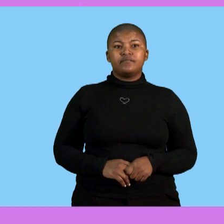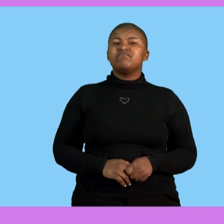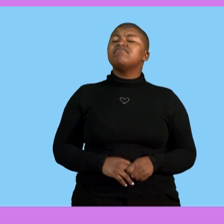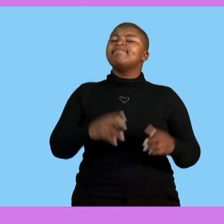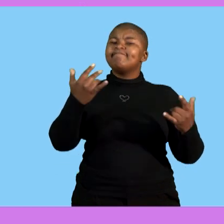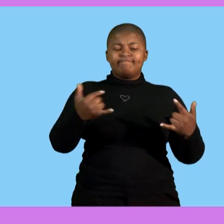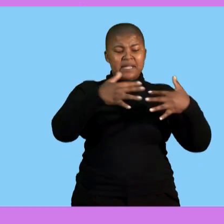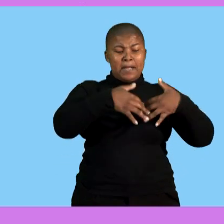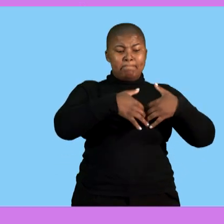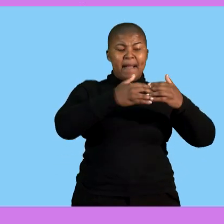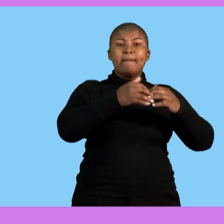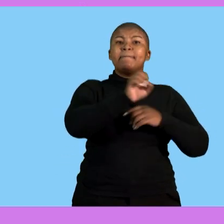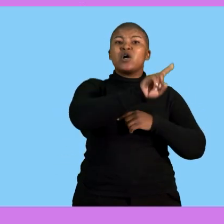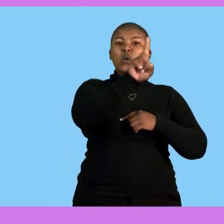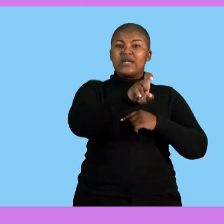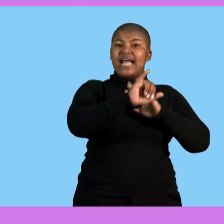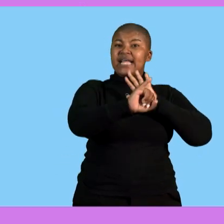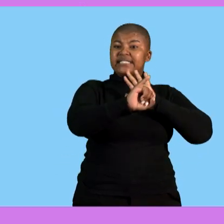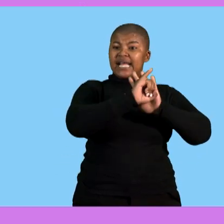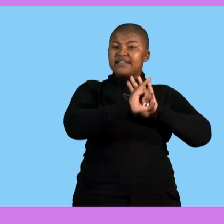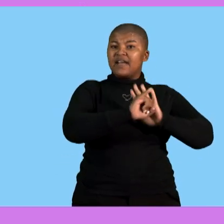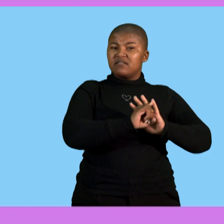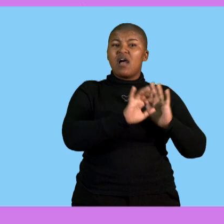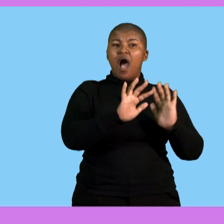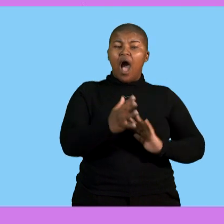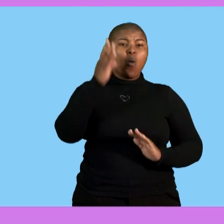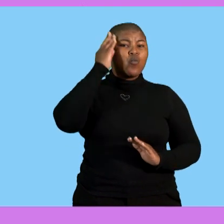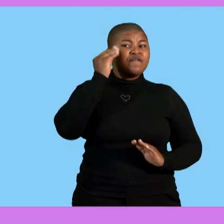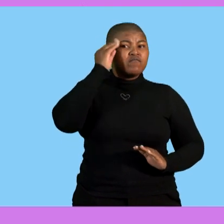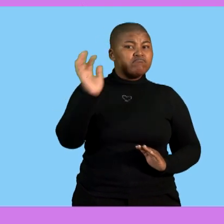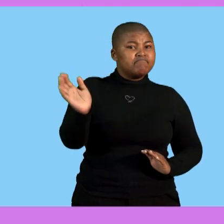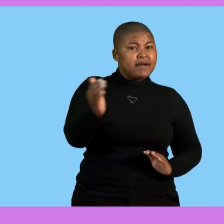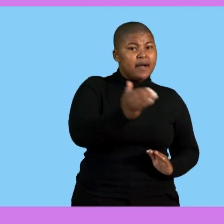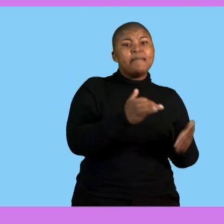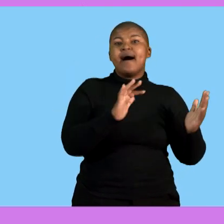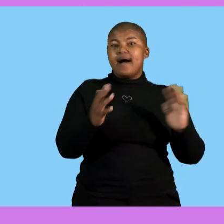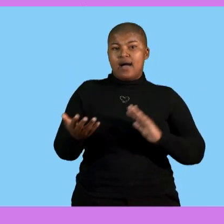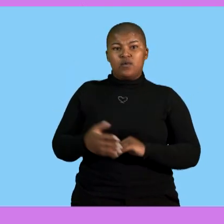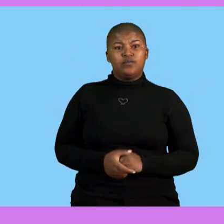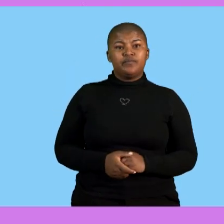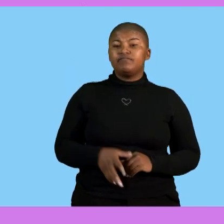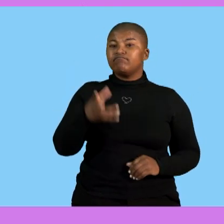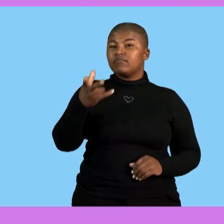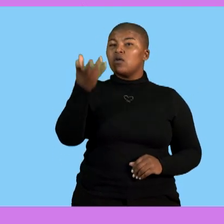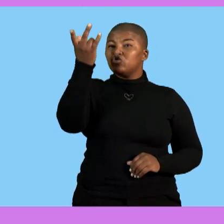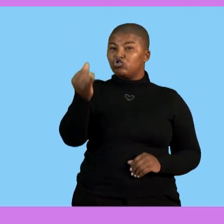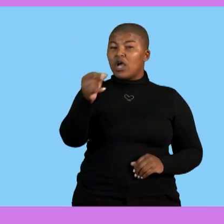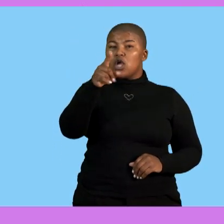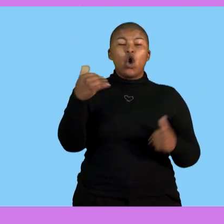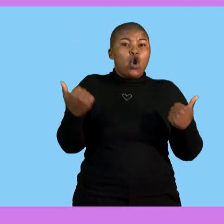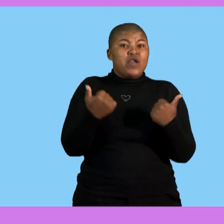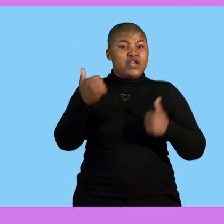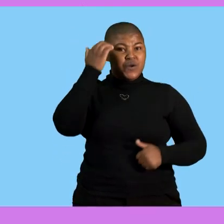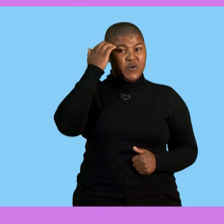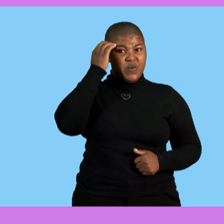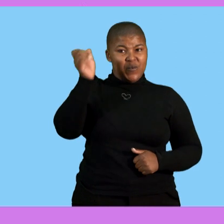Developing a question and identifying instrument to collect data. Now let us look at what you should be